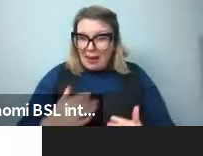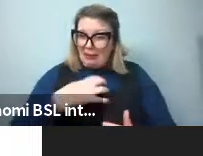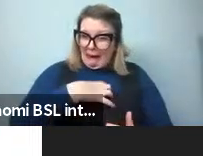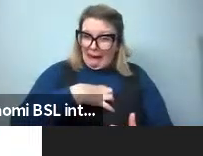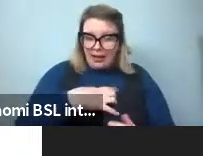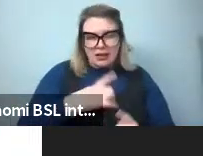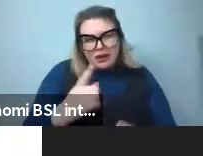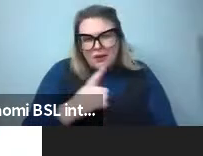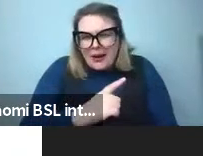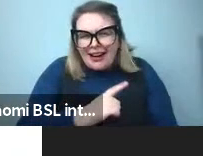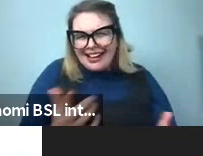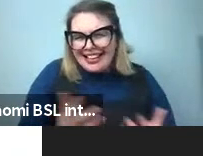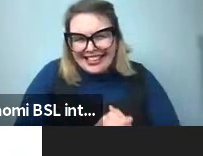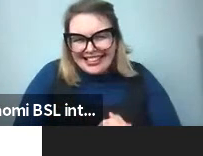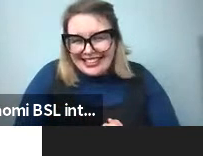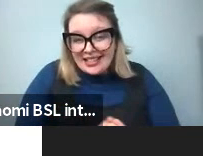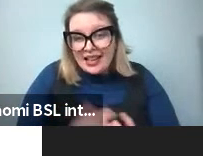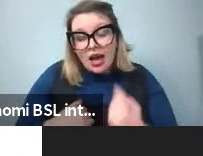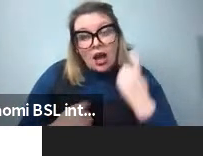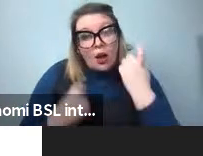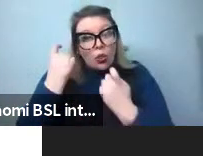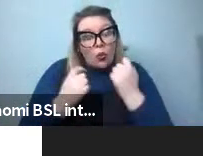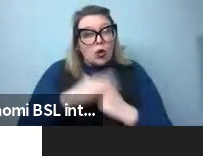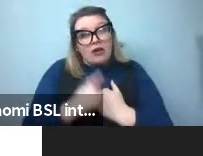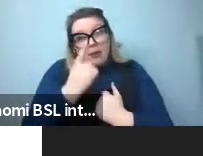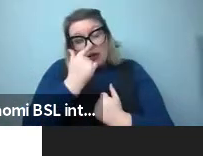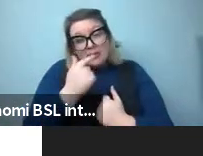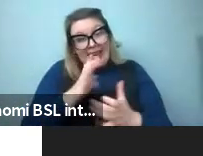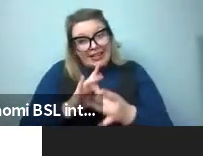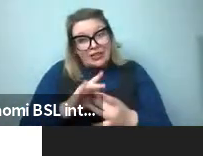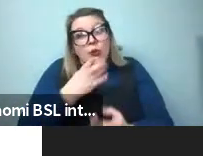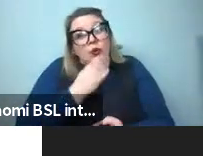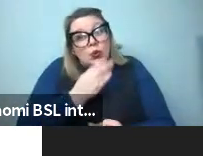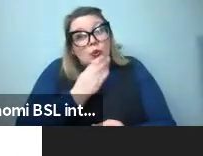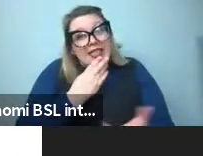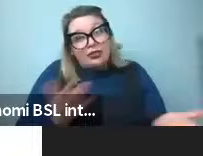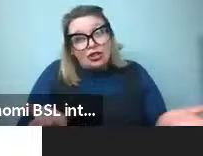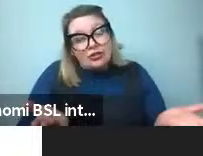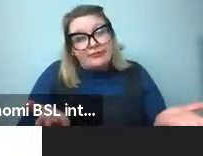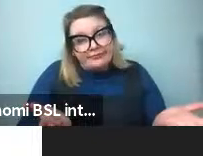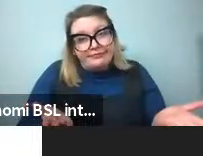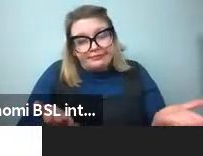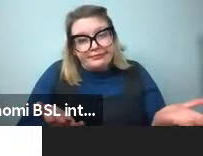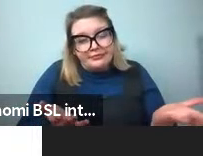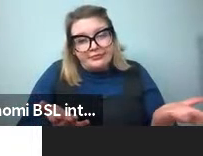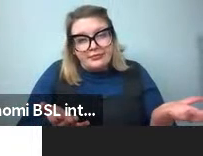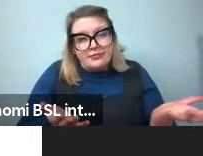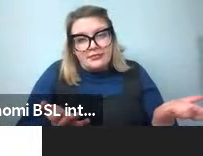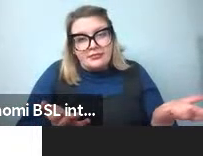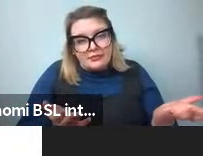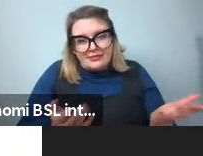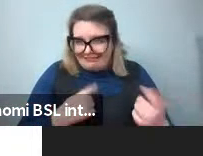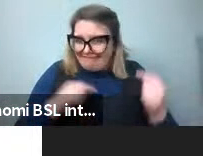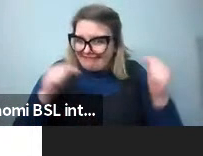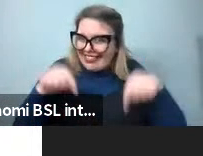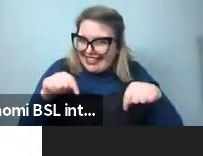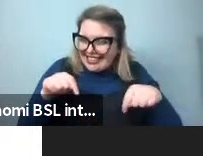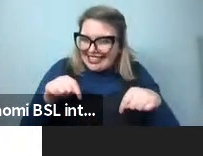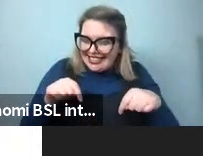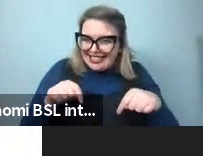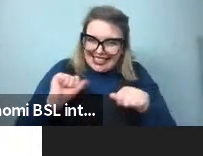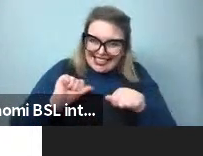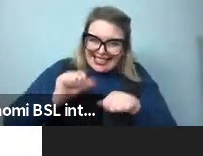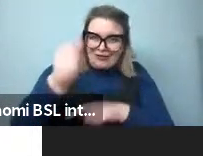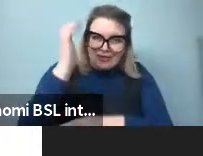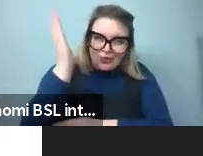idea, I mean, our idea was about use. mean, that's a reason why I'm here at this series of talks is I sort of